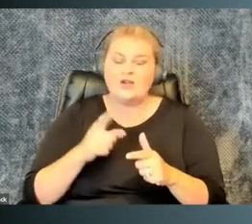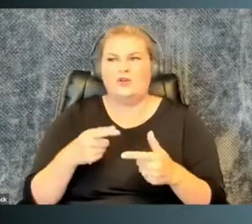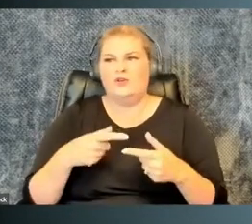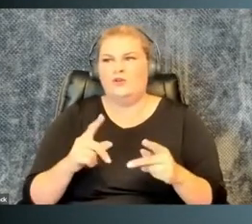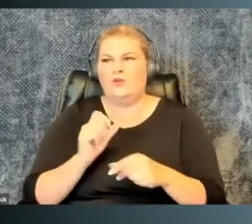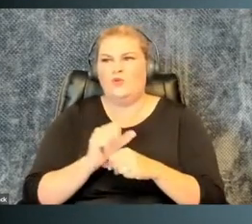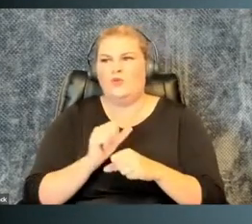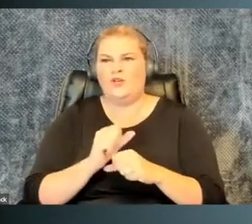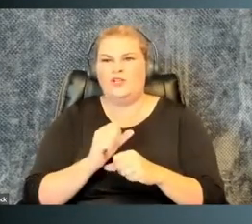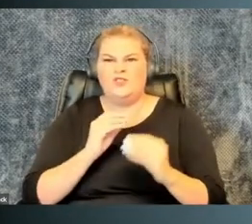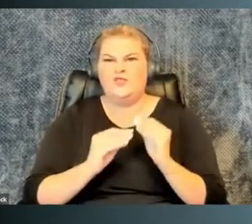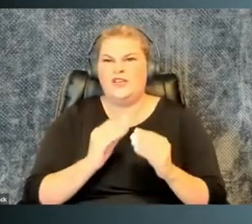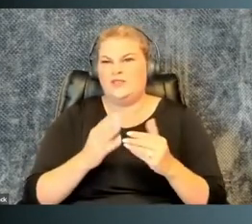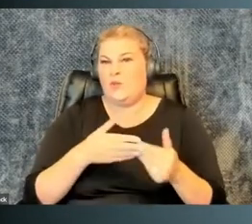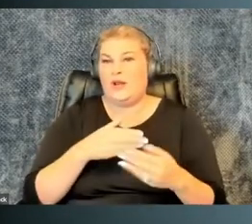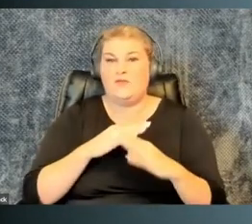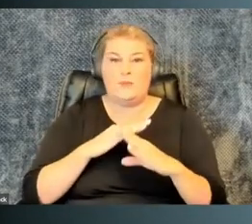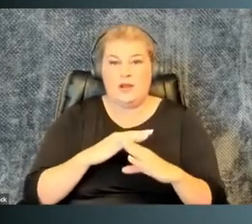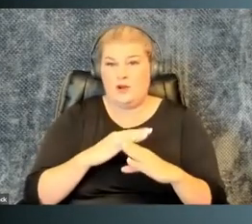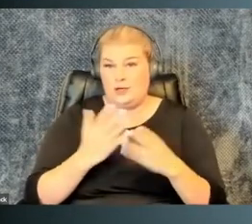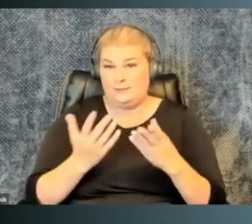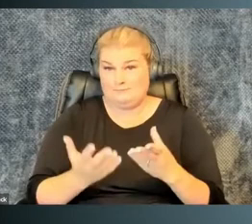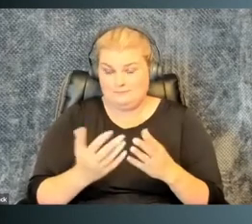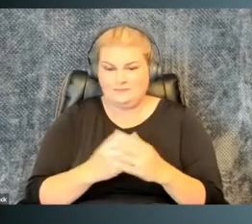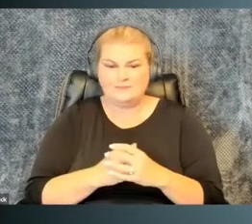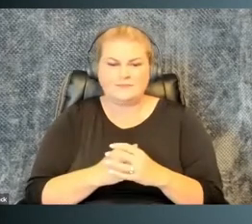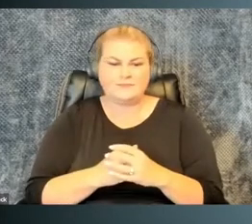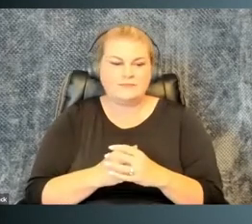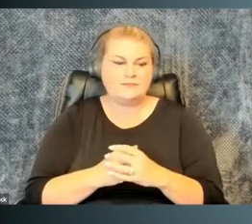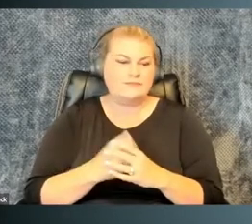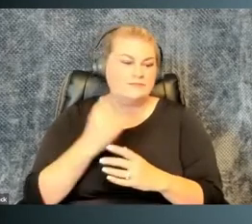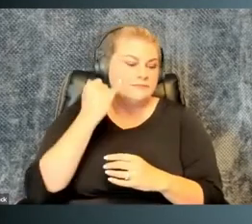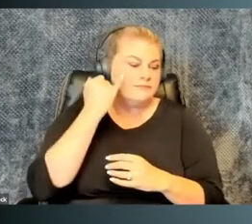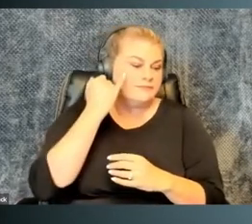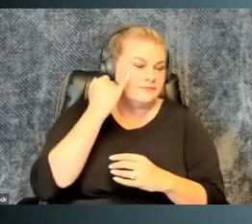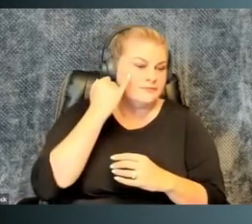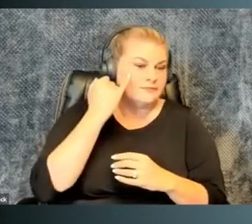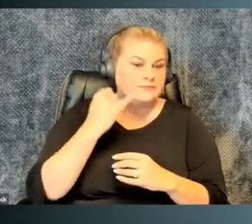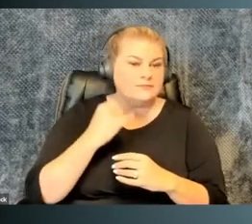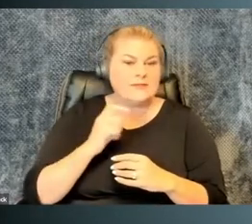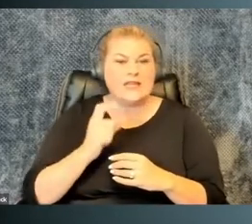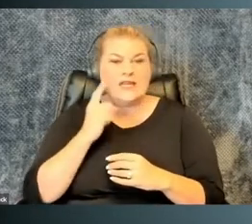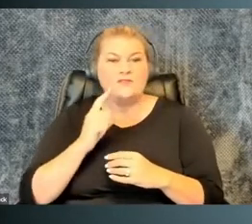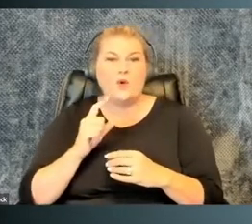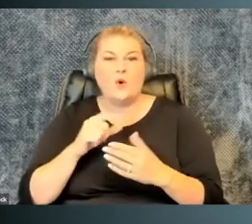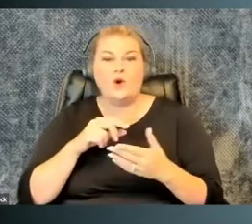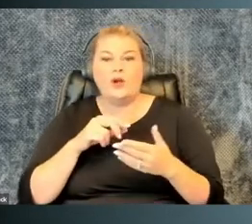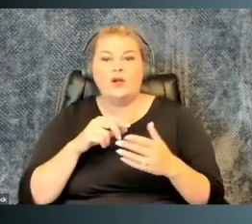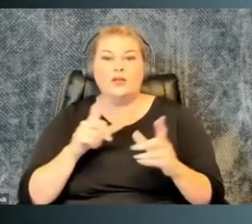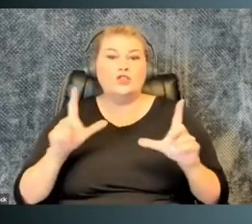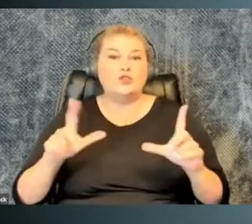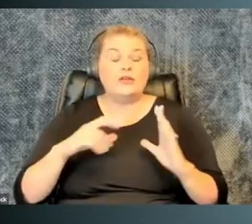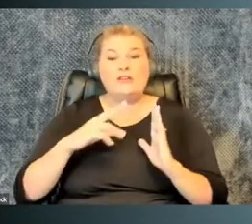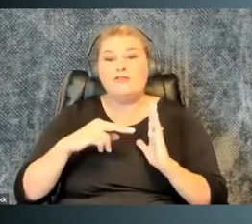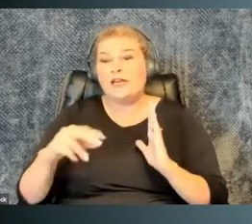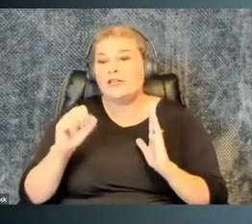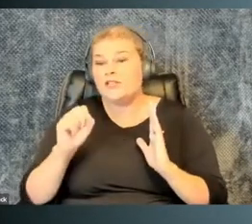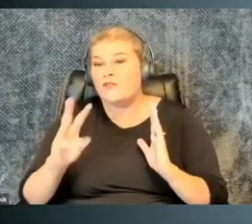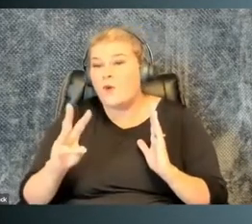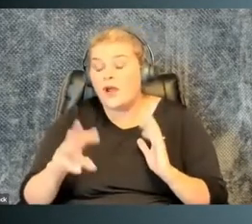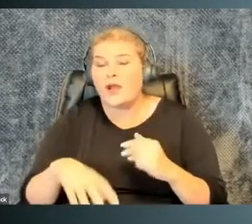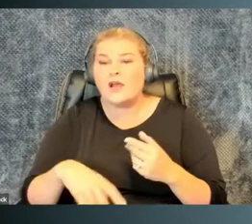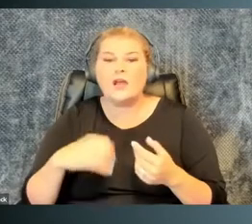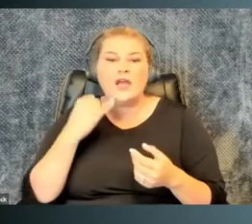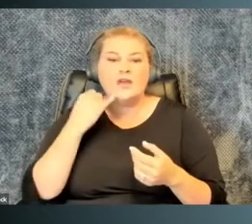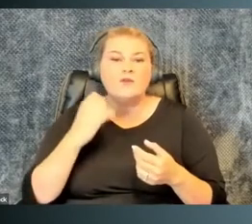And then you can work to fix whatever barrier it is. Whether it's, you know, the need for